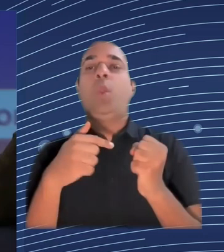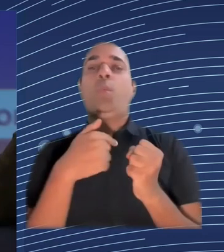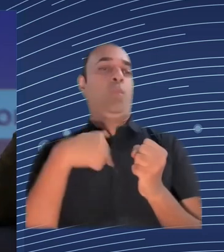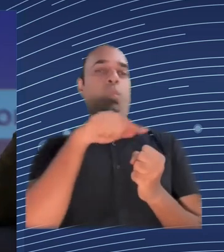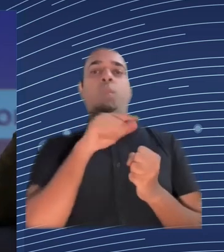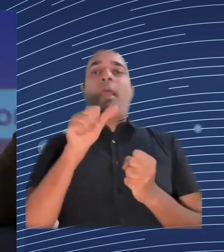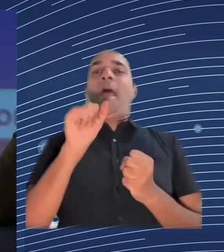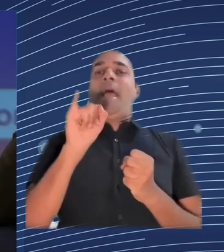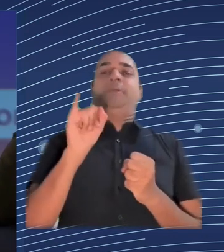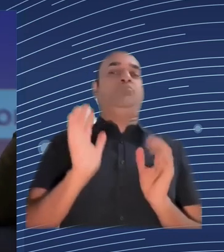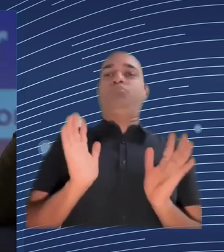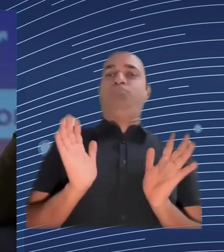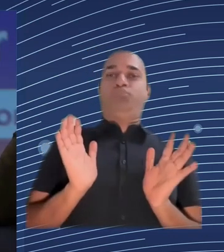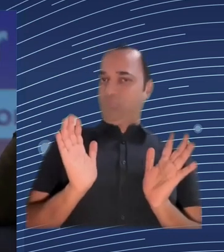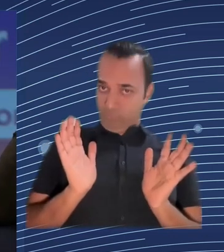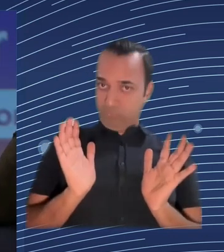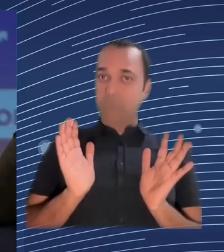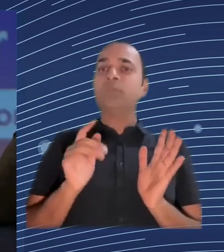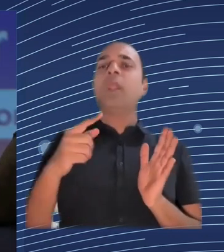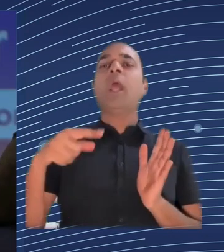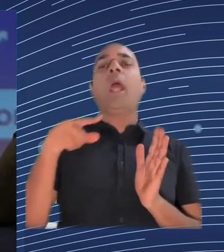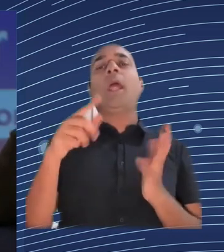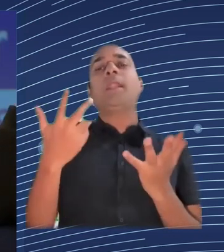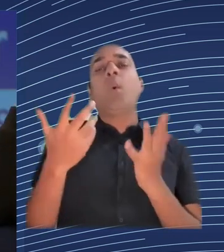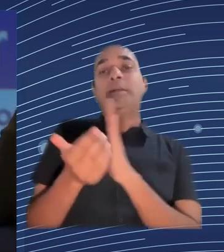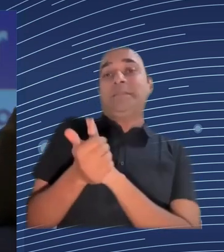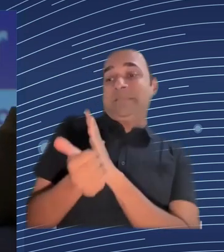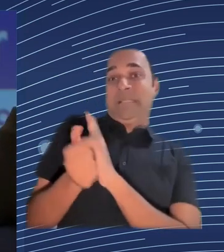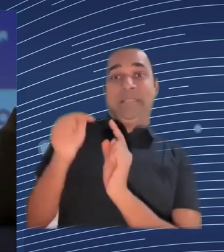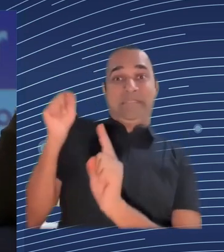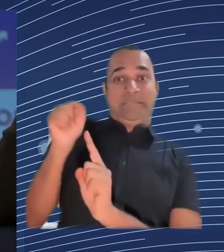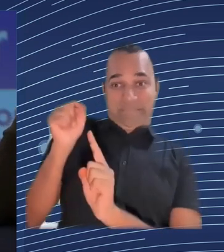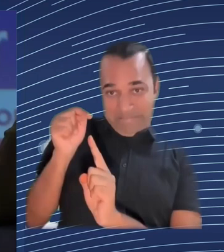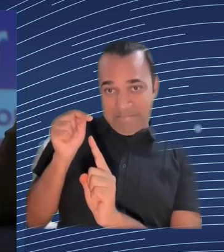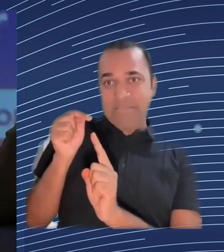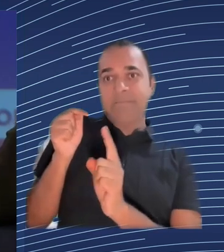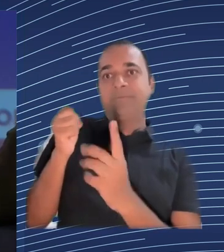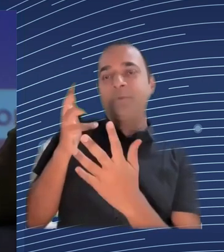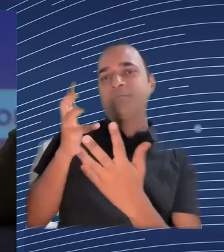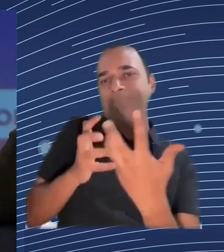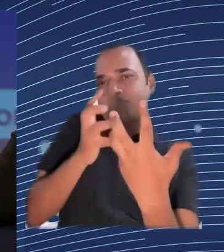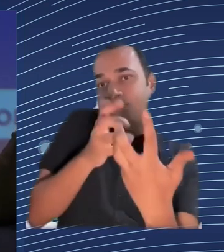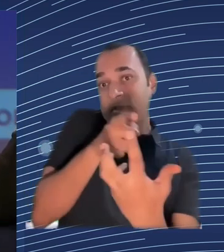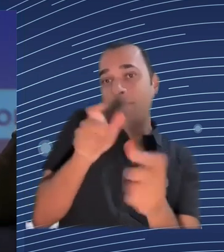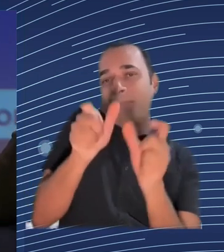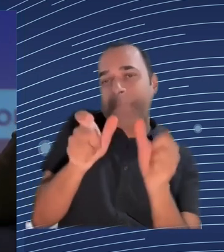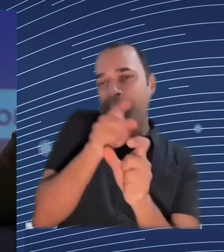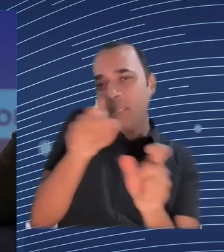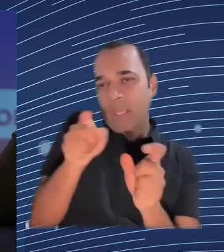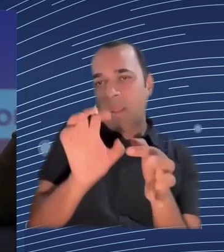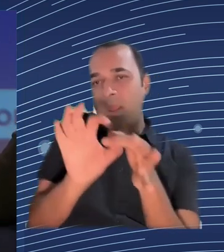so it's really clear and documented and every time any employee within IBM uses one of these AI tools